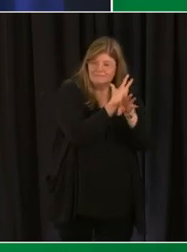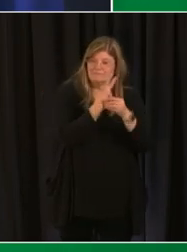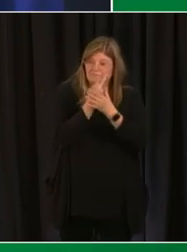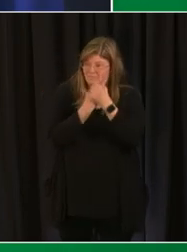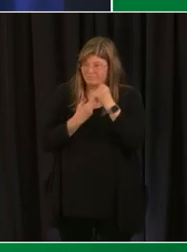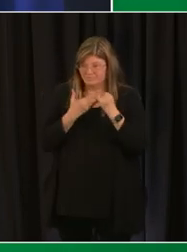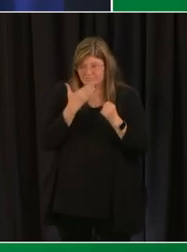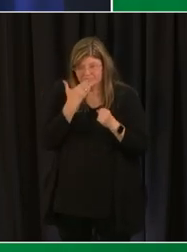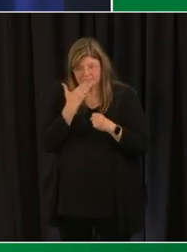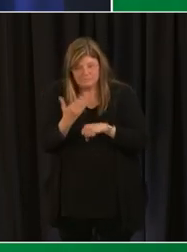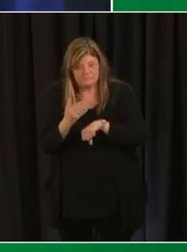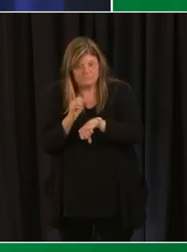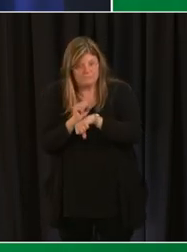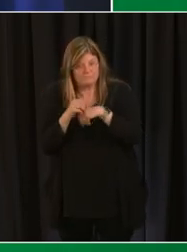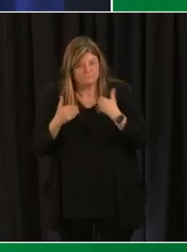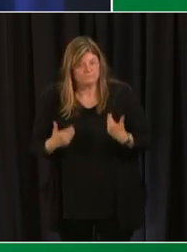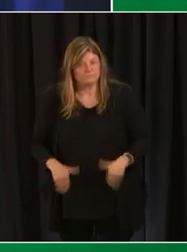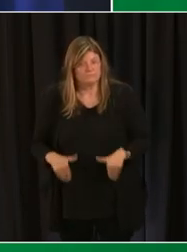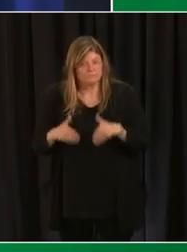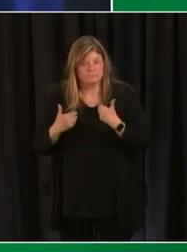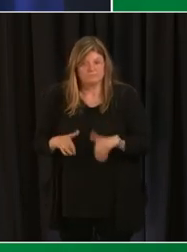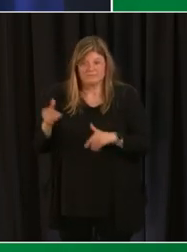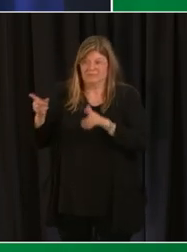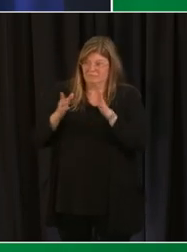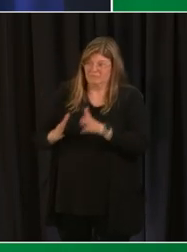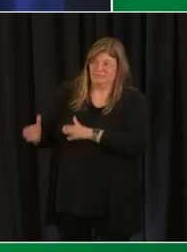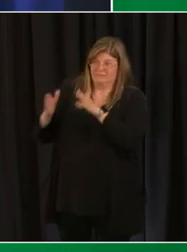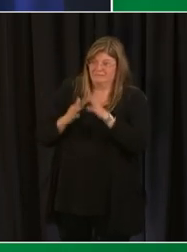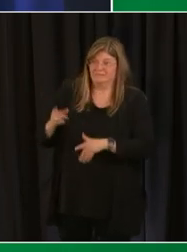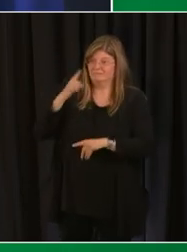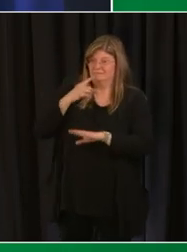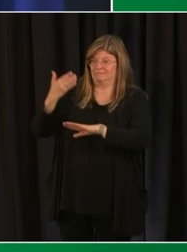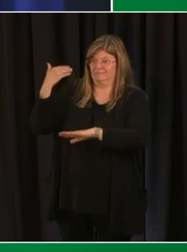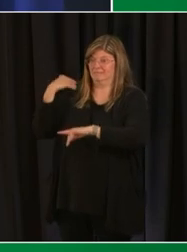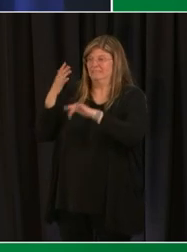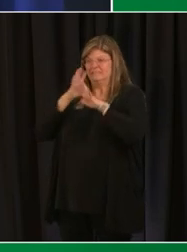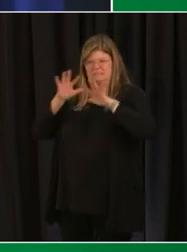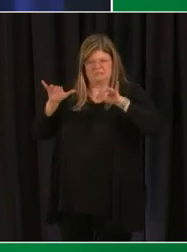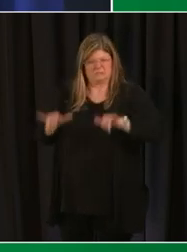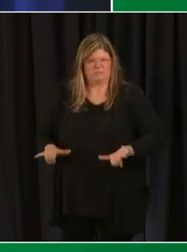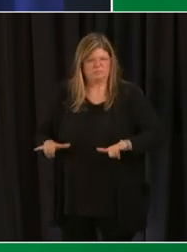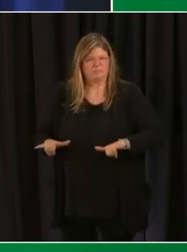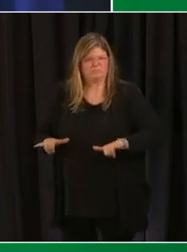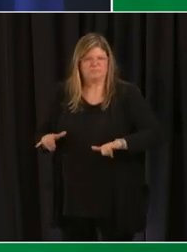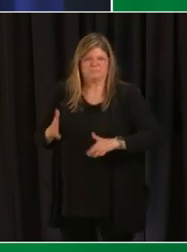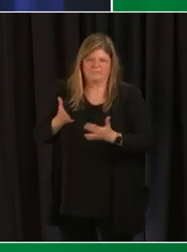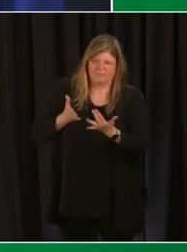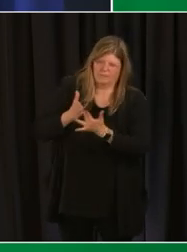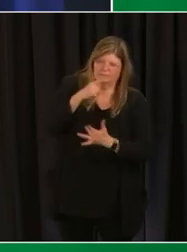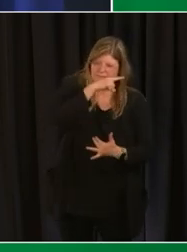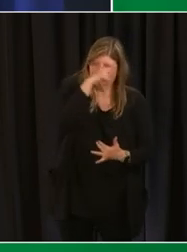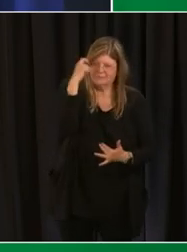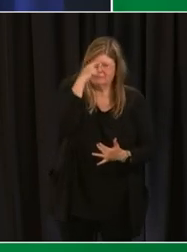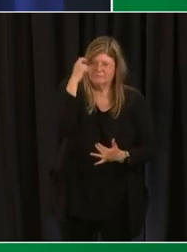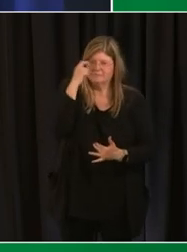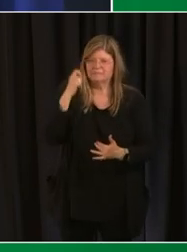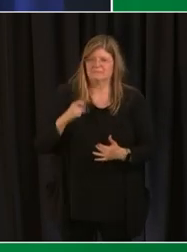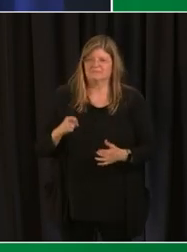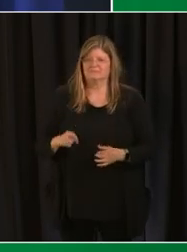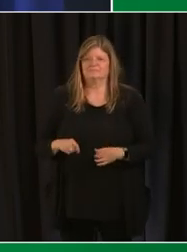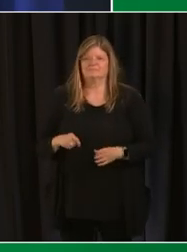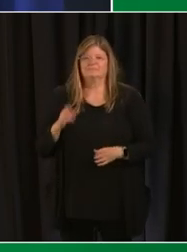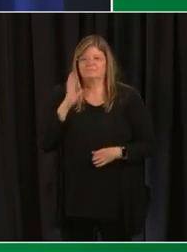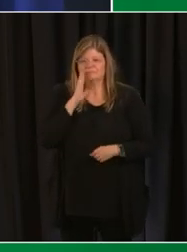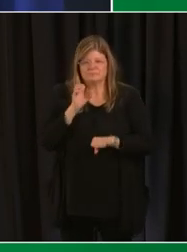tremendous work over the summer last year preparation for this school year we will do the same over this summer we're excited about